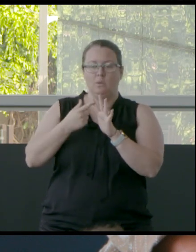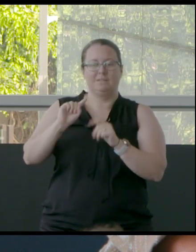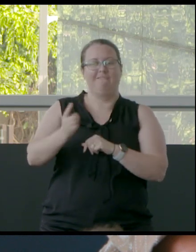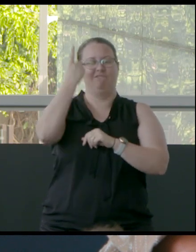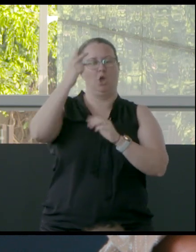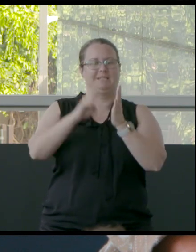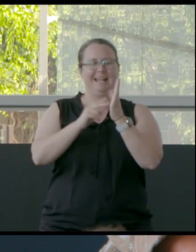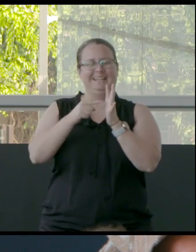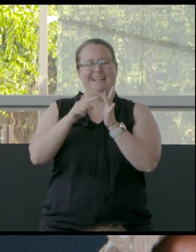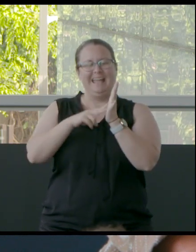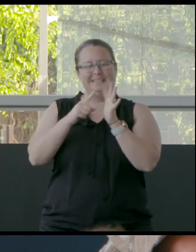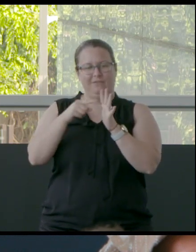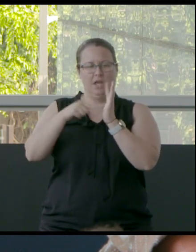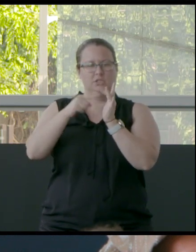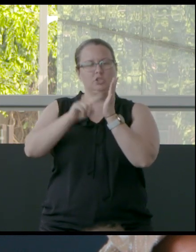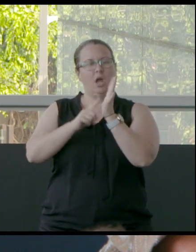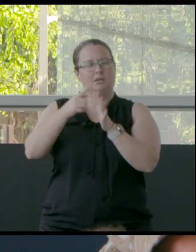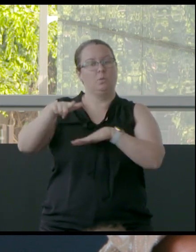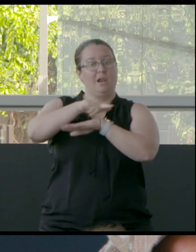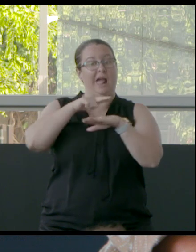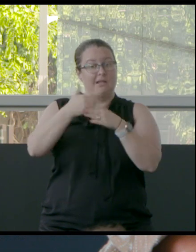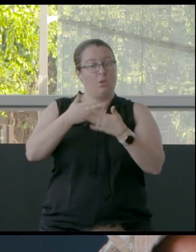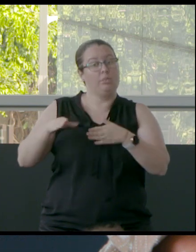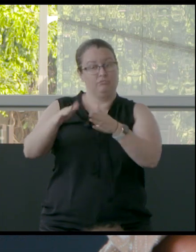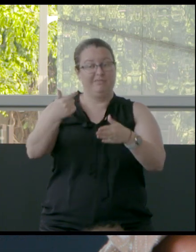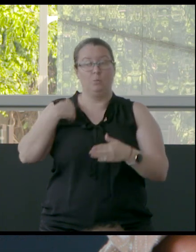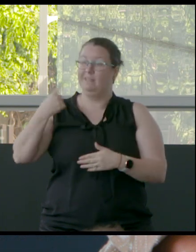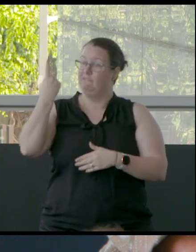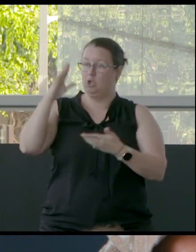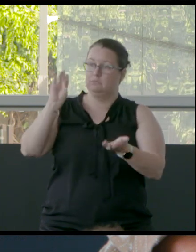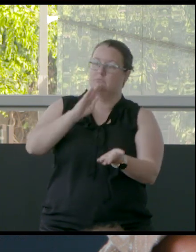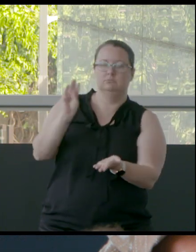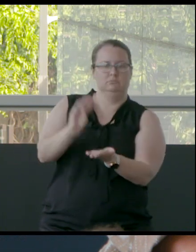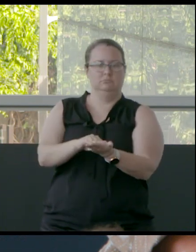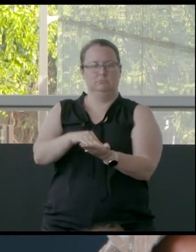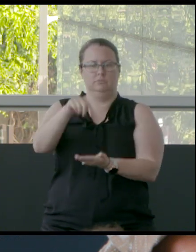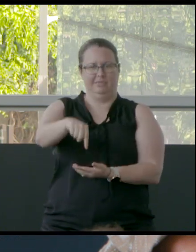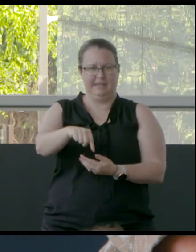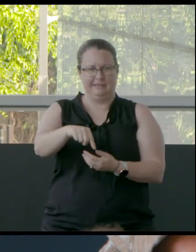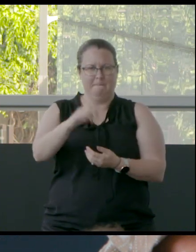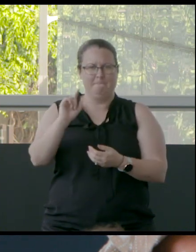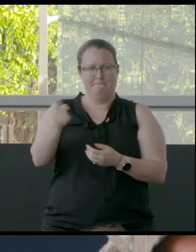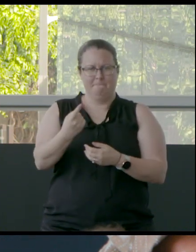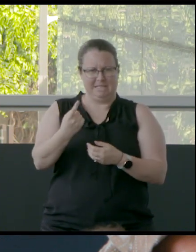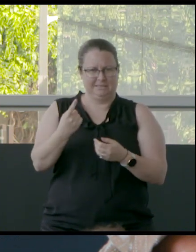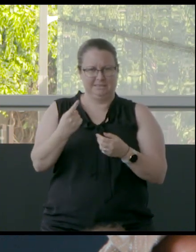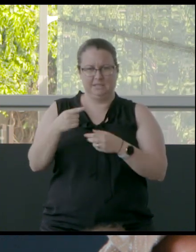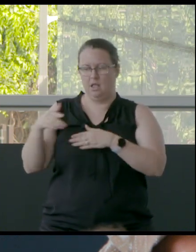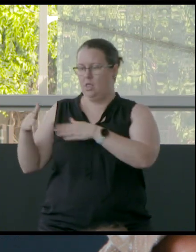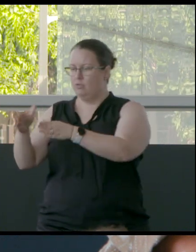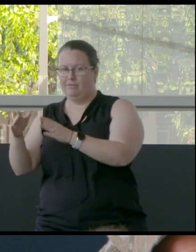We do go out there regularly and it is on that river, but there's a lot of space in between Bowdoin River,